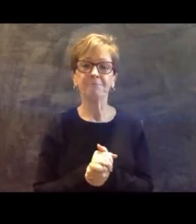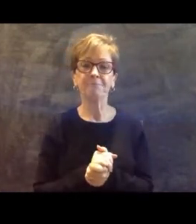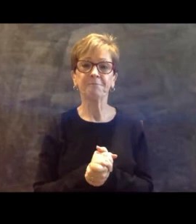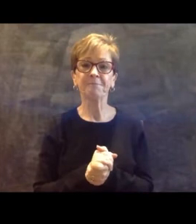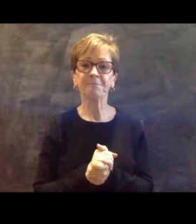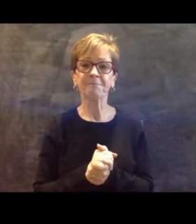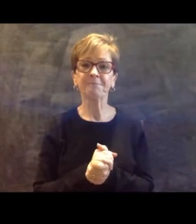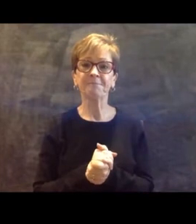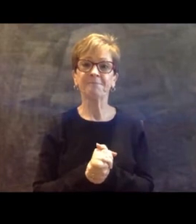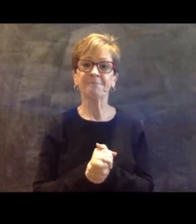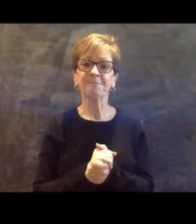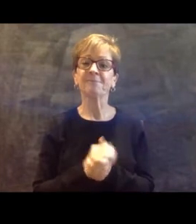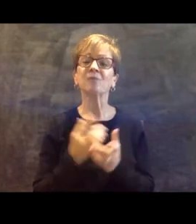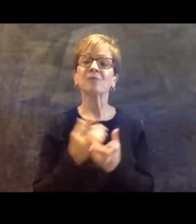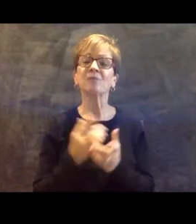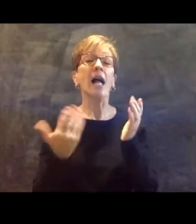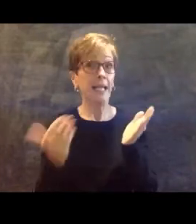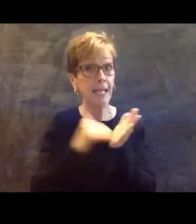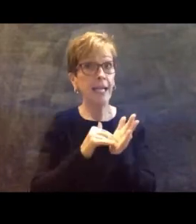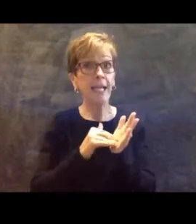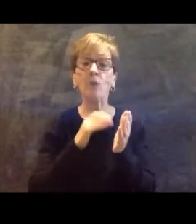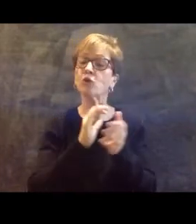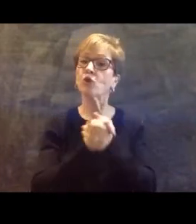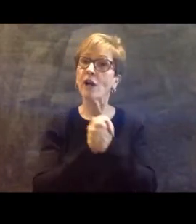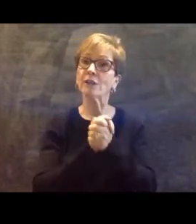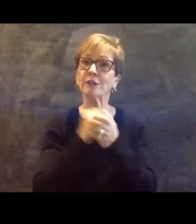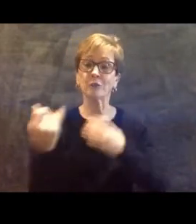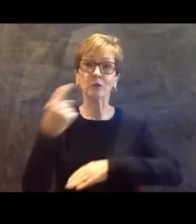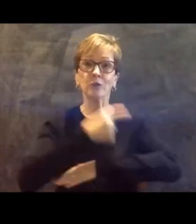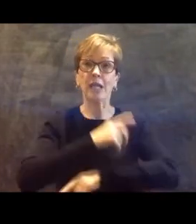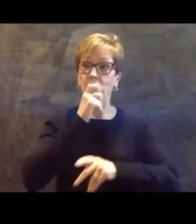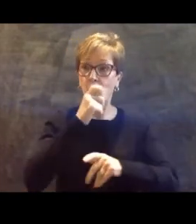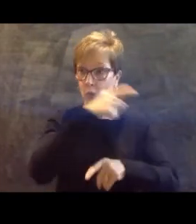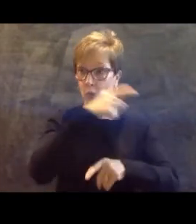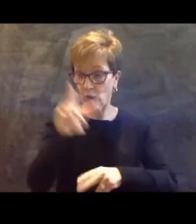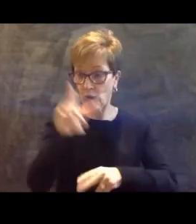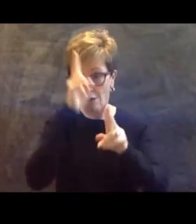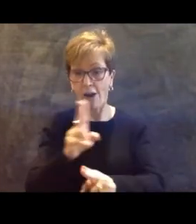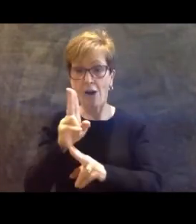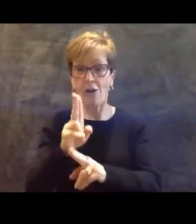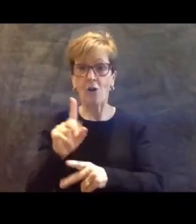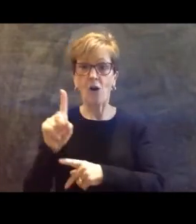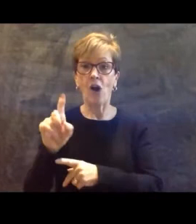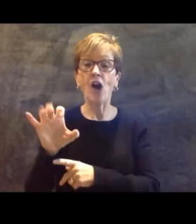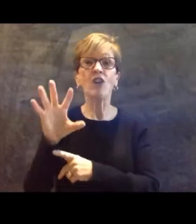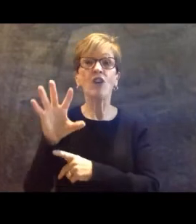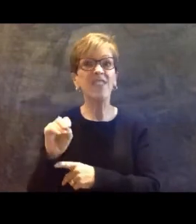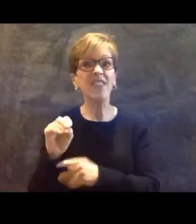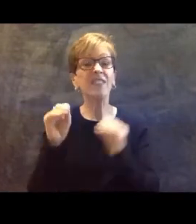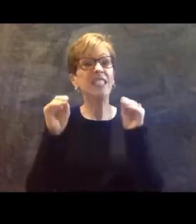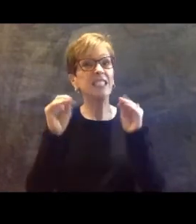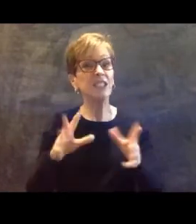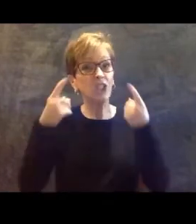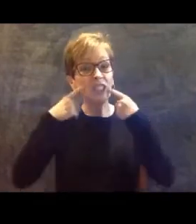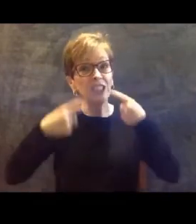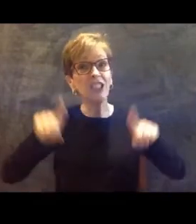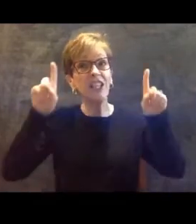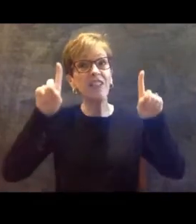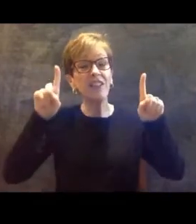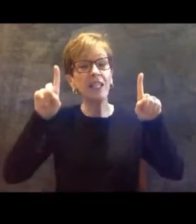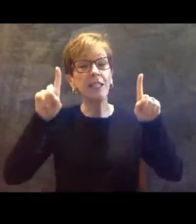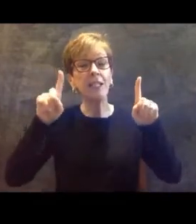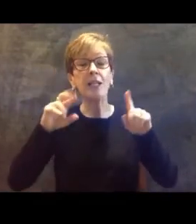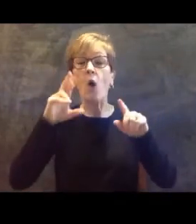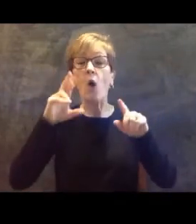So once again, I want to congratulate today's honorees, 150 Kentucky teachers, achieving or re-credentialed as